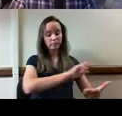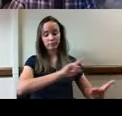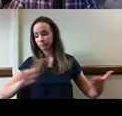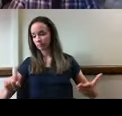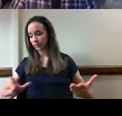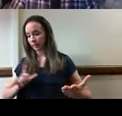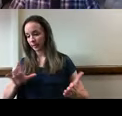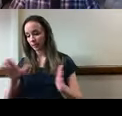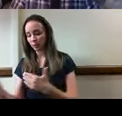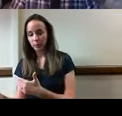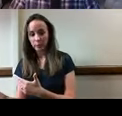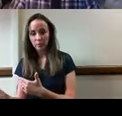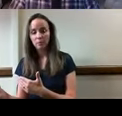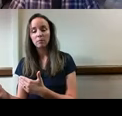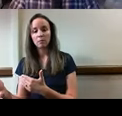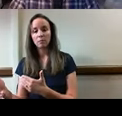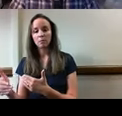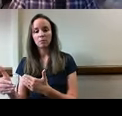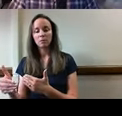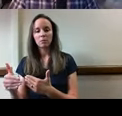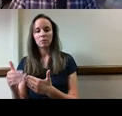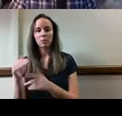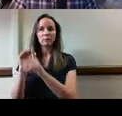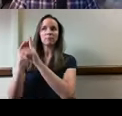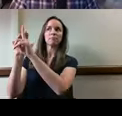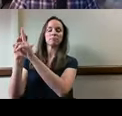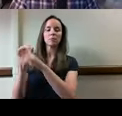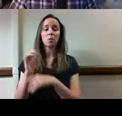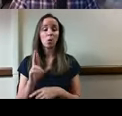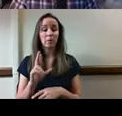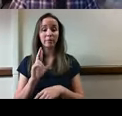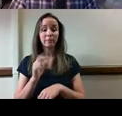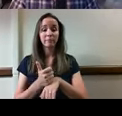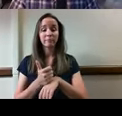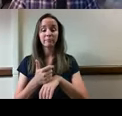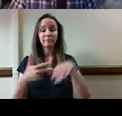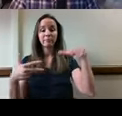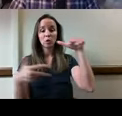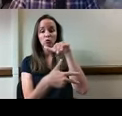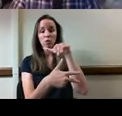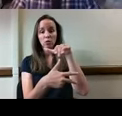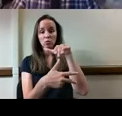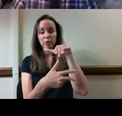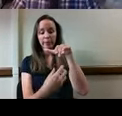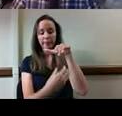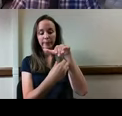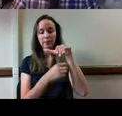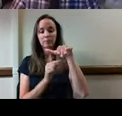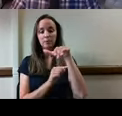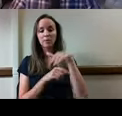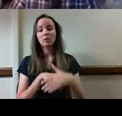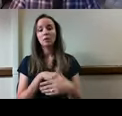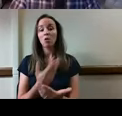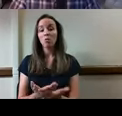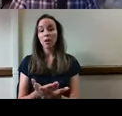a reminder is triggered. You might set one up in the garage door. Arrival sensors can be set on a key